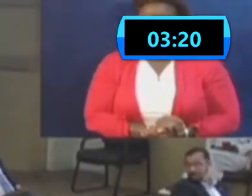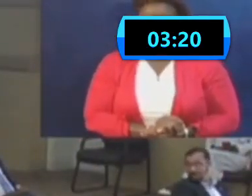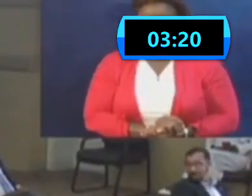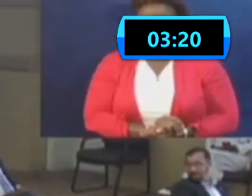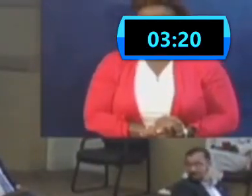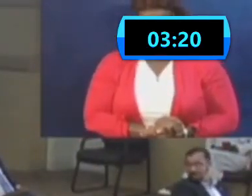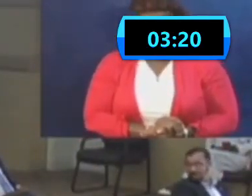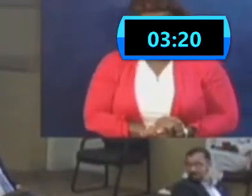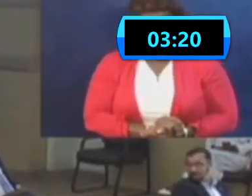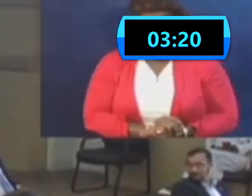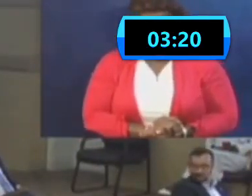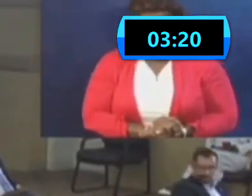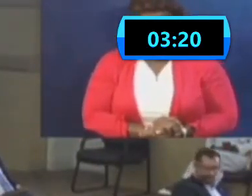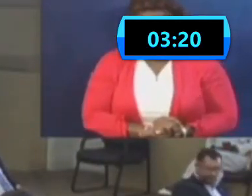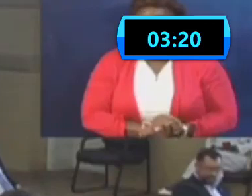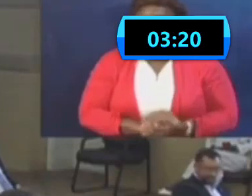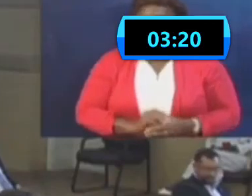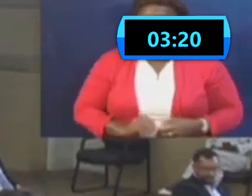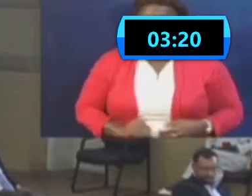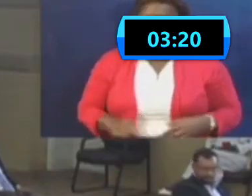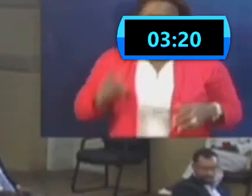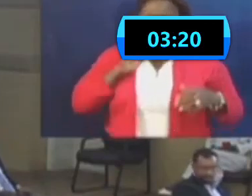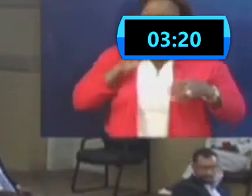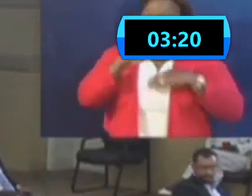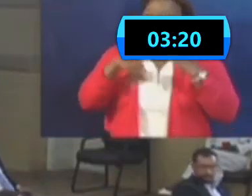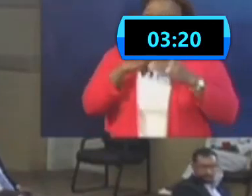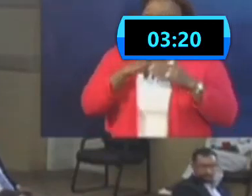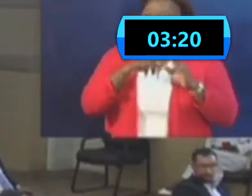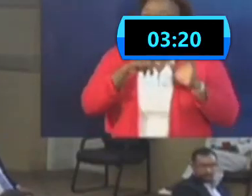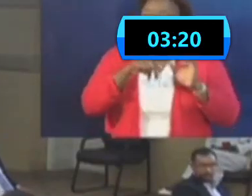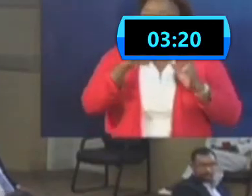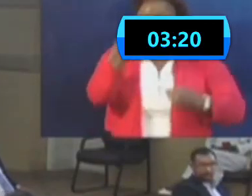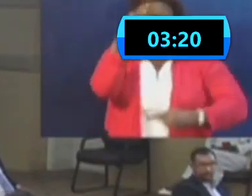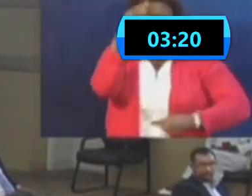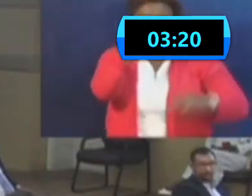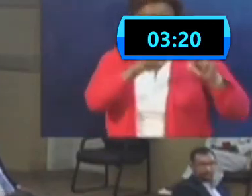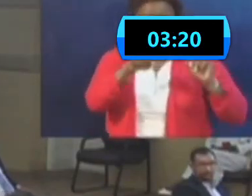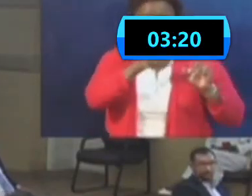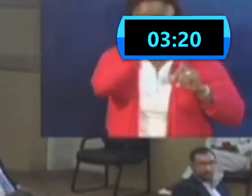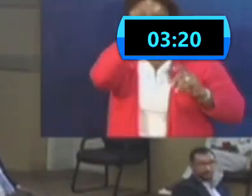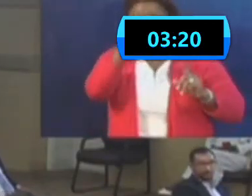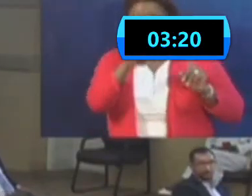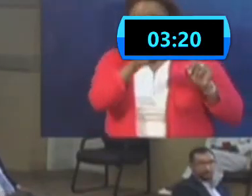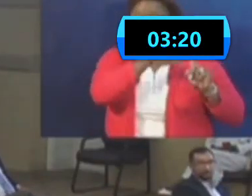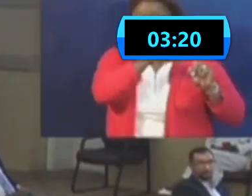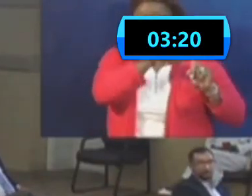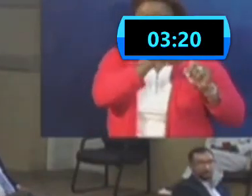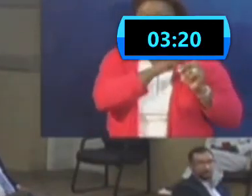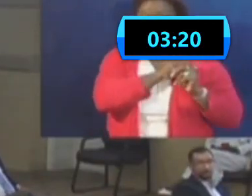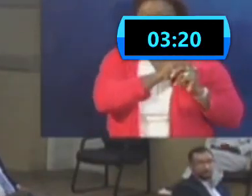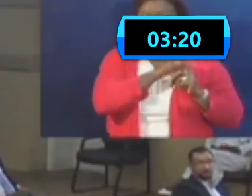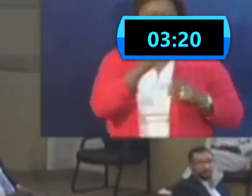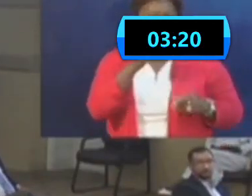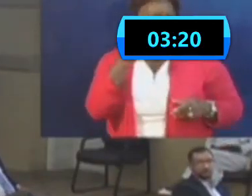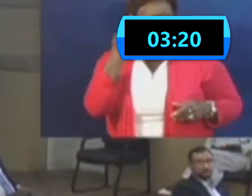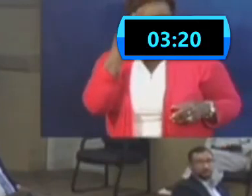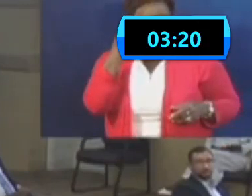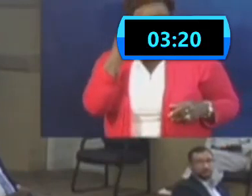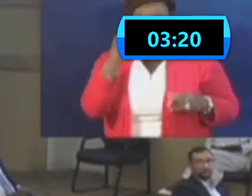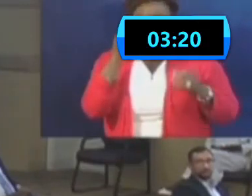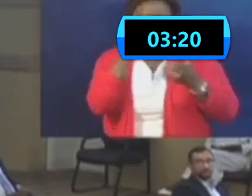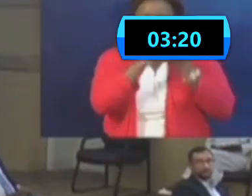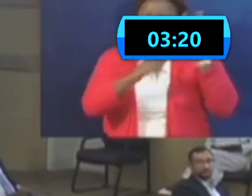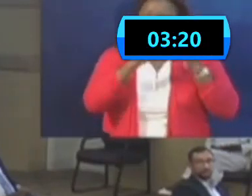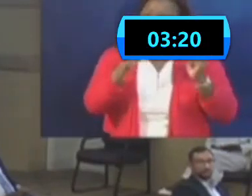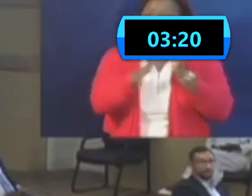concerning patients who have tested positive for the virus. understand that there are a number of kidney